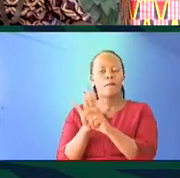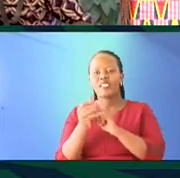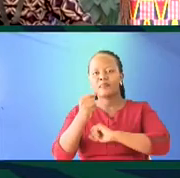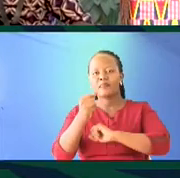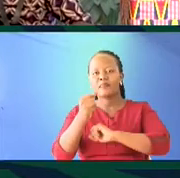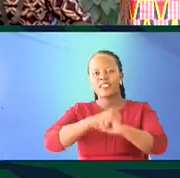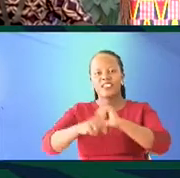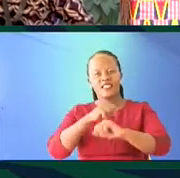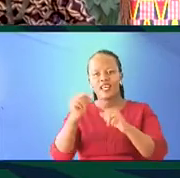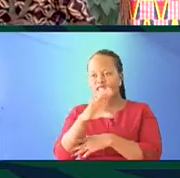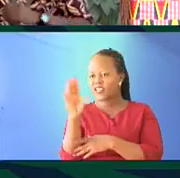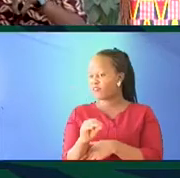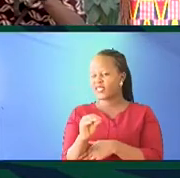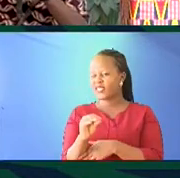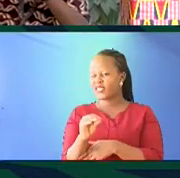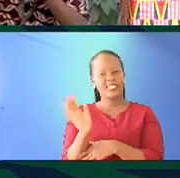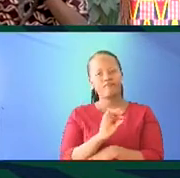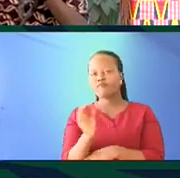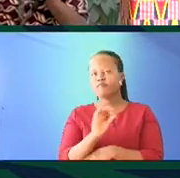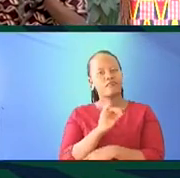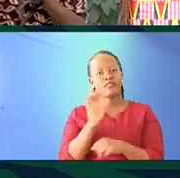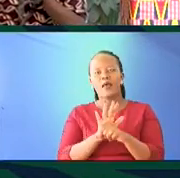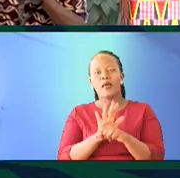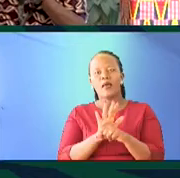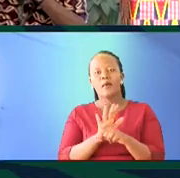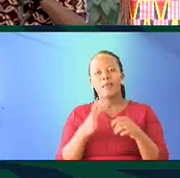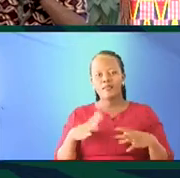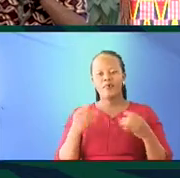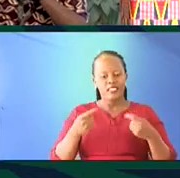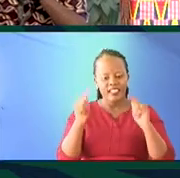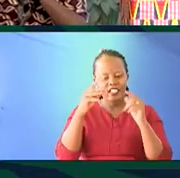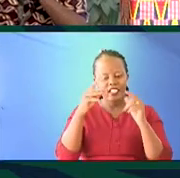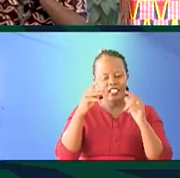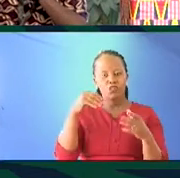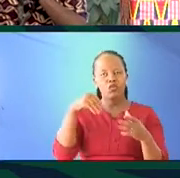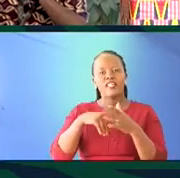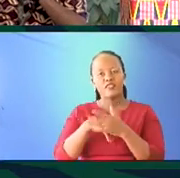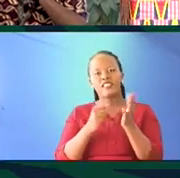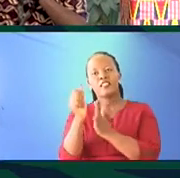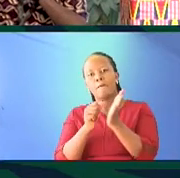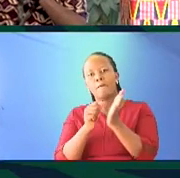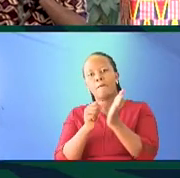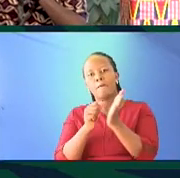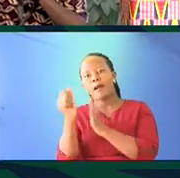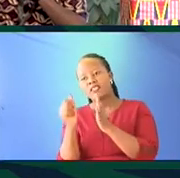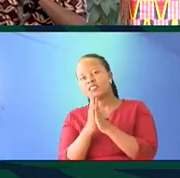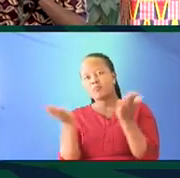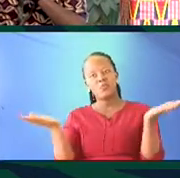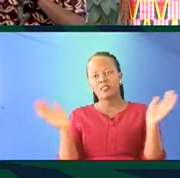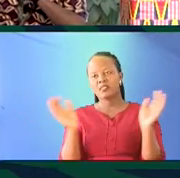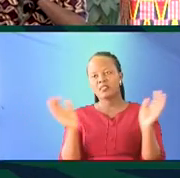been done, especially in Africa. not many people have taken the risk of investing in publishing of